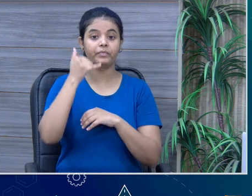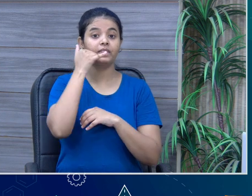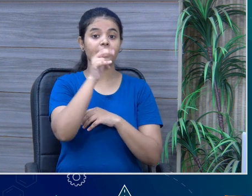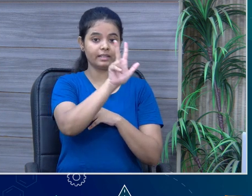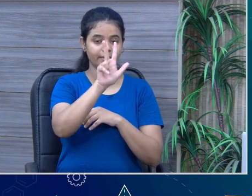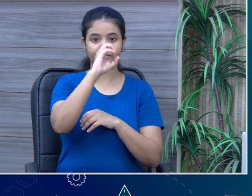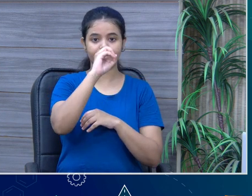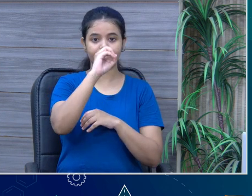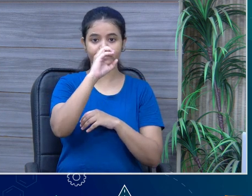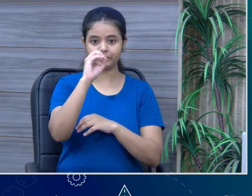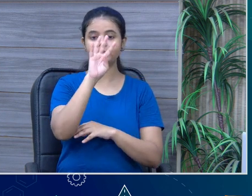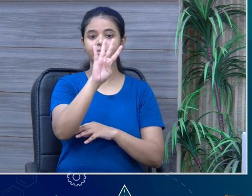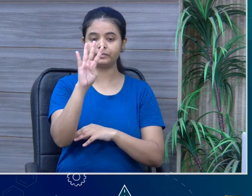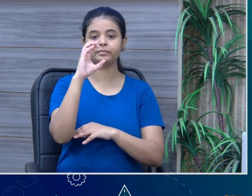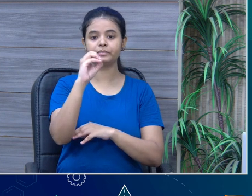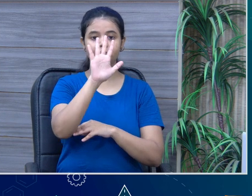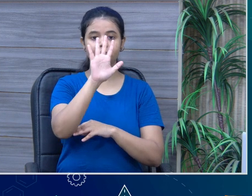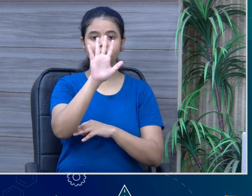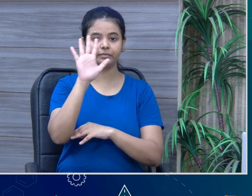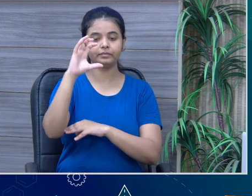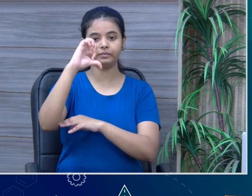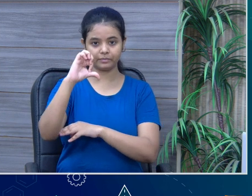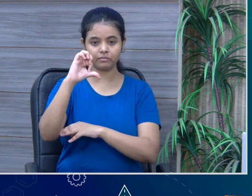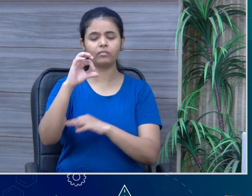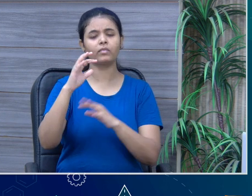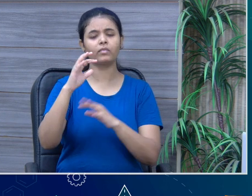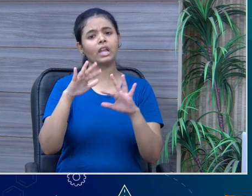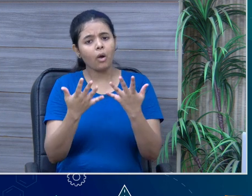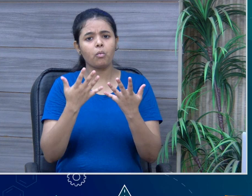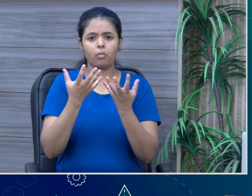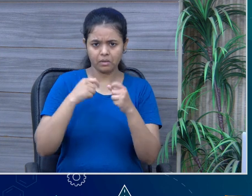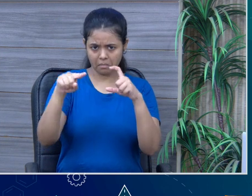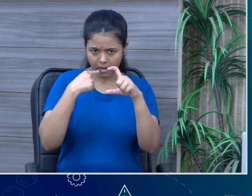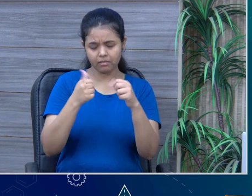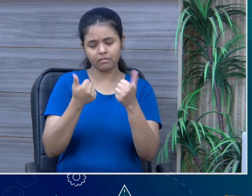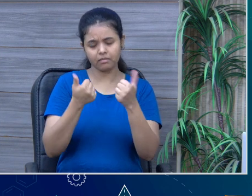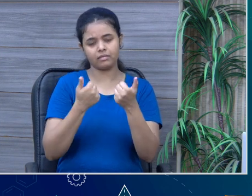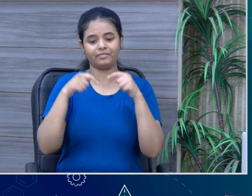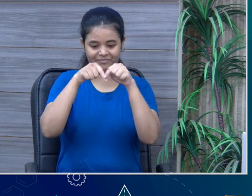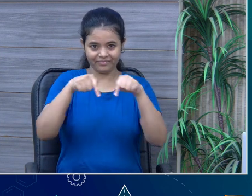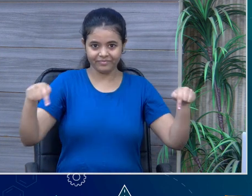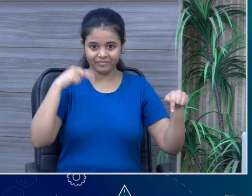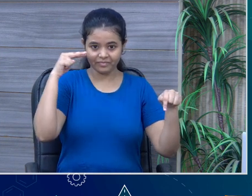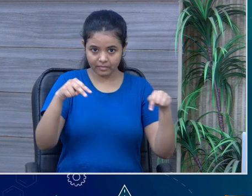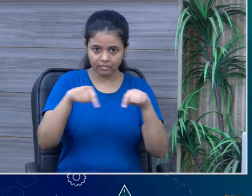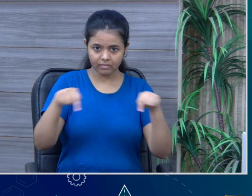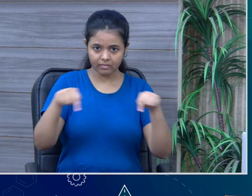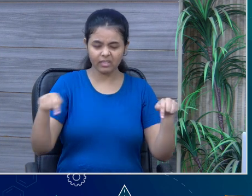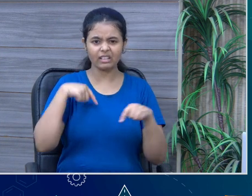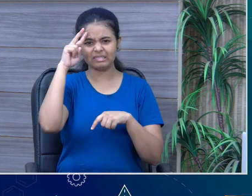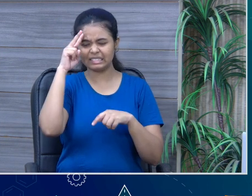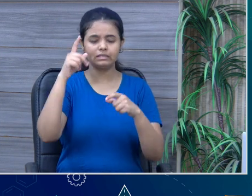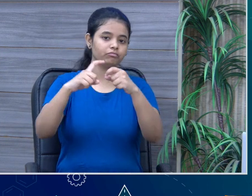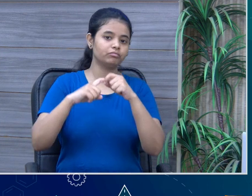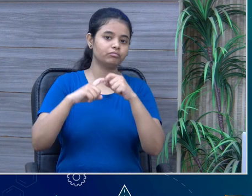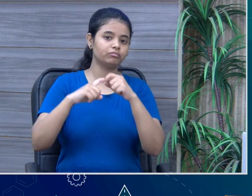8800440559. If you want to email us, the email id would be dth.class3